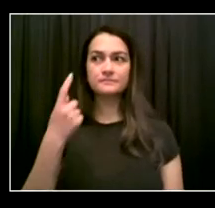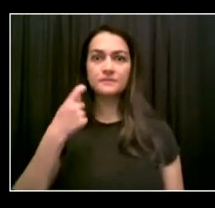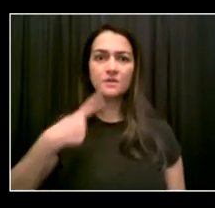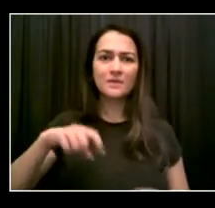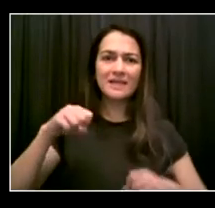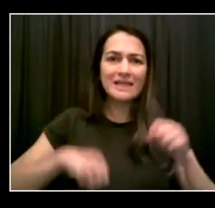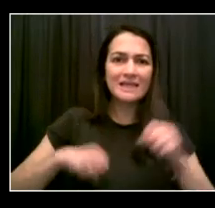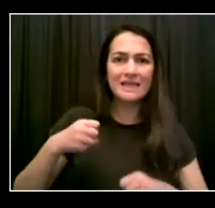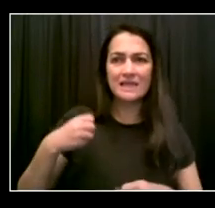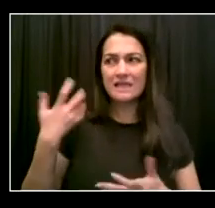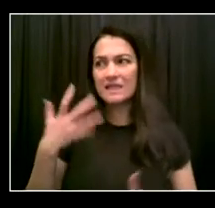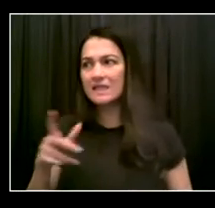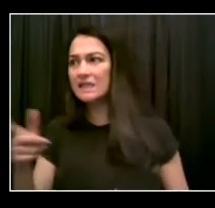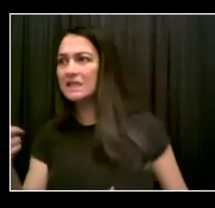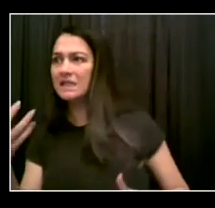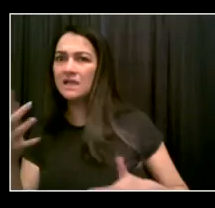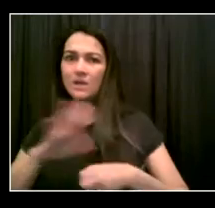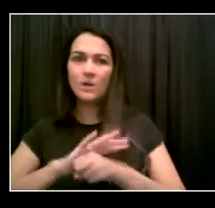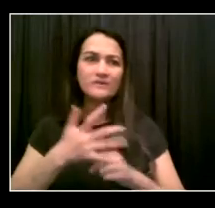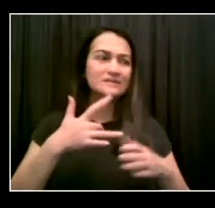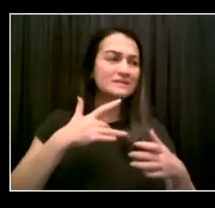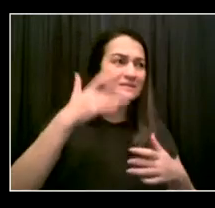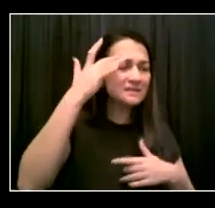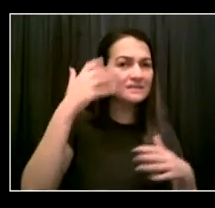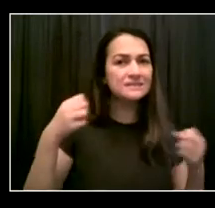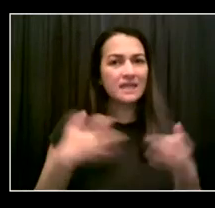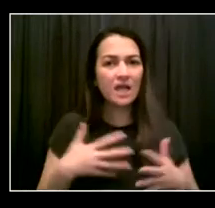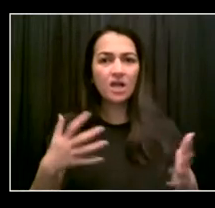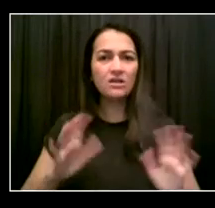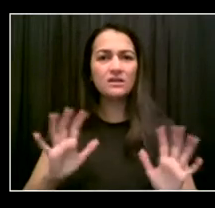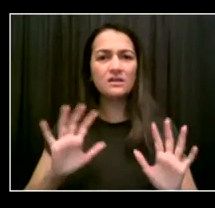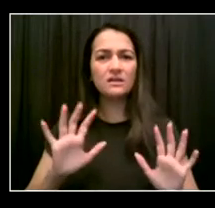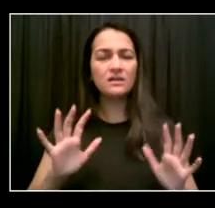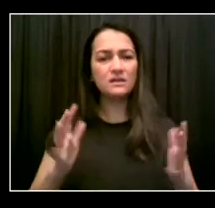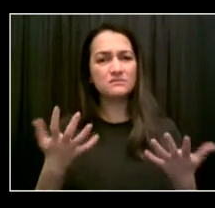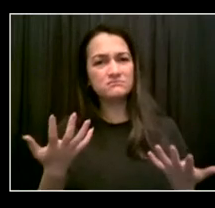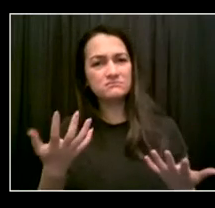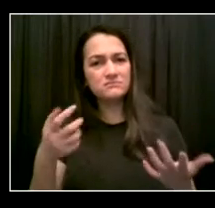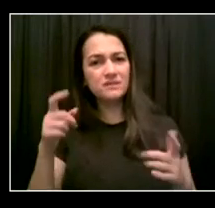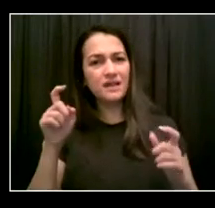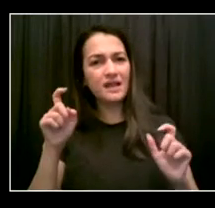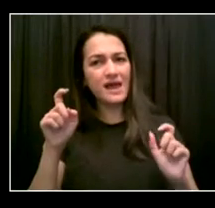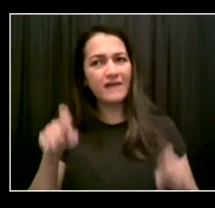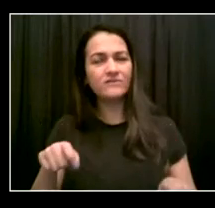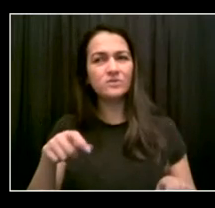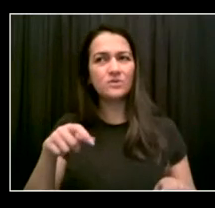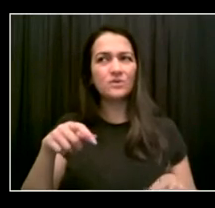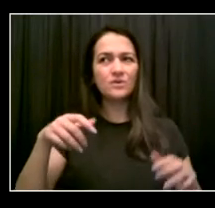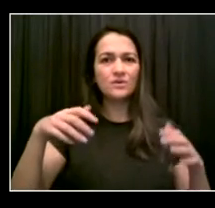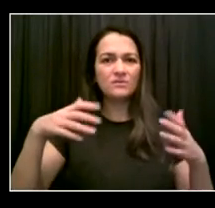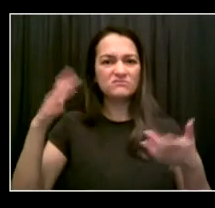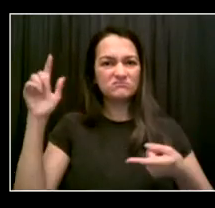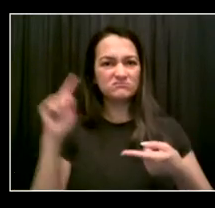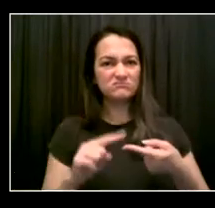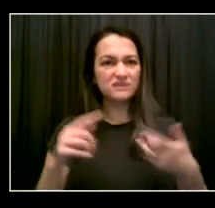real. It's here. Yesterday, we observed our 59th anniversary in business at the restaurant and we